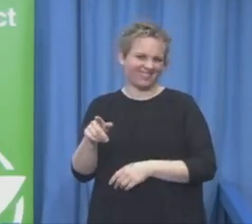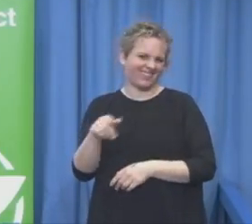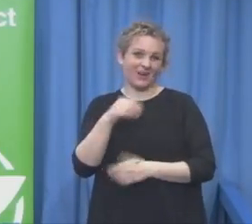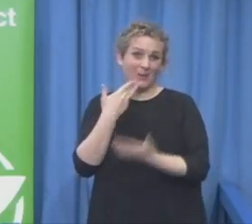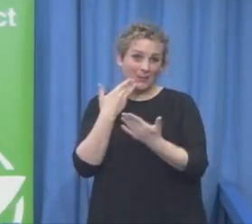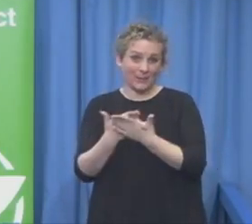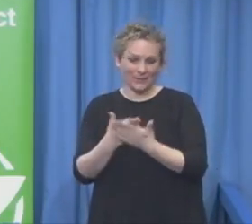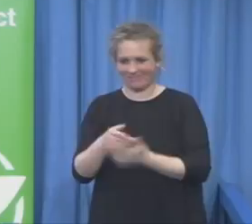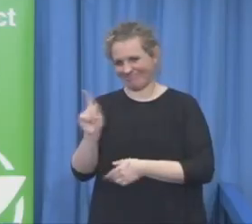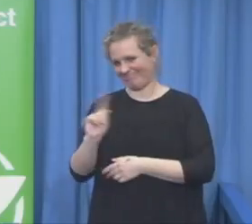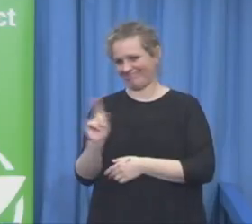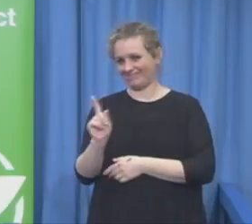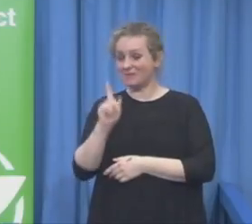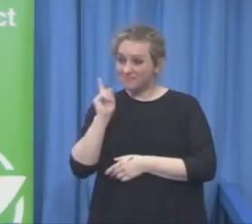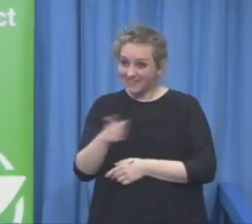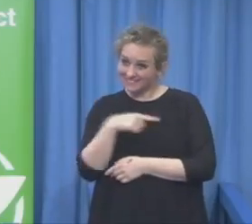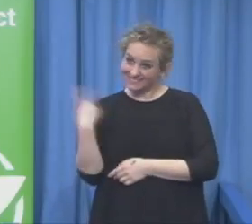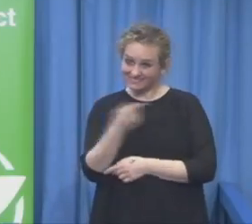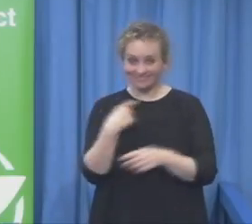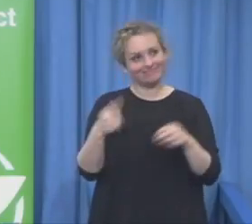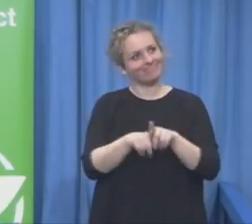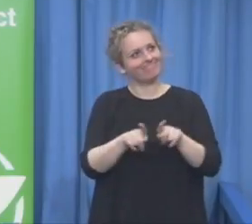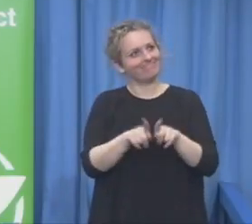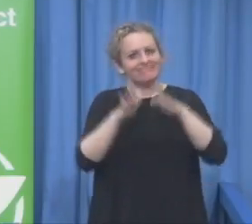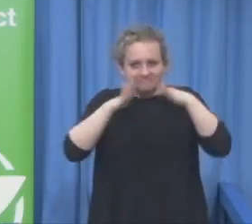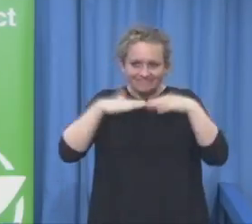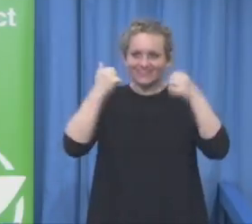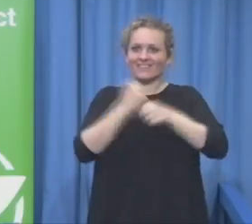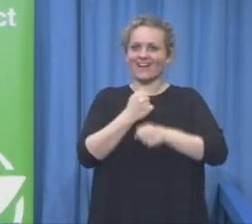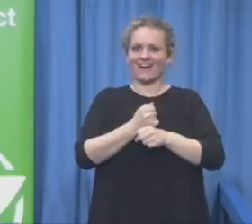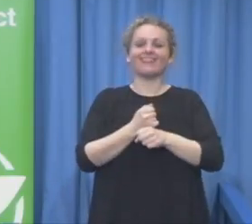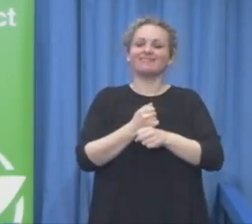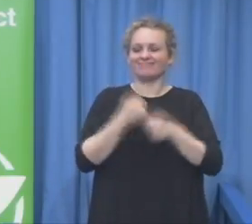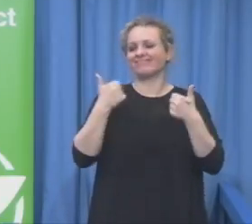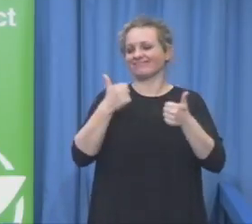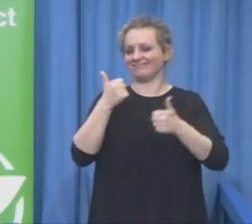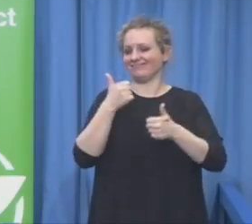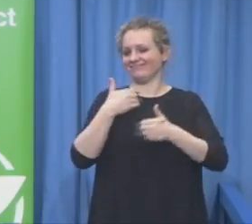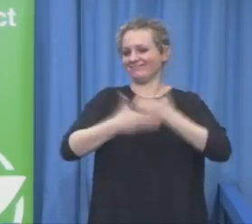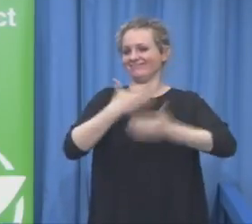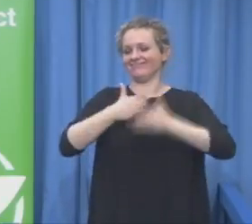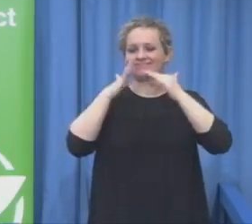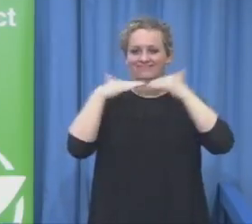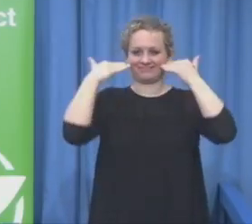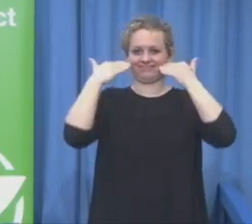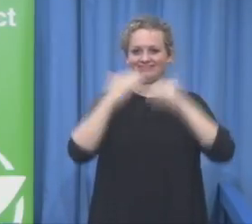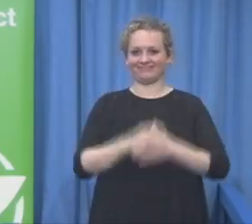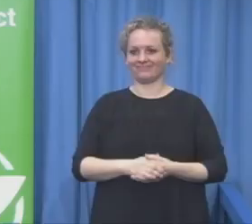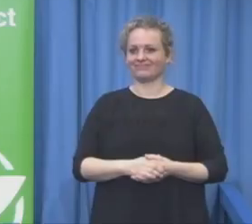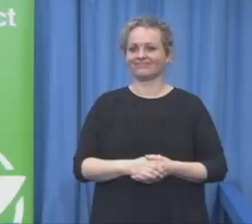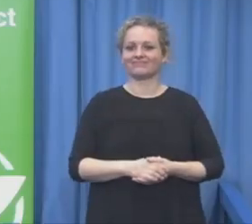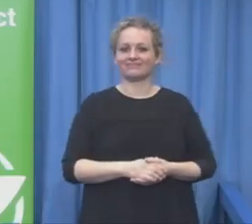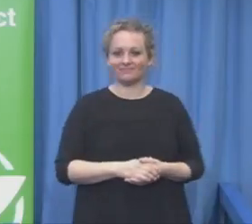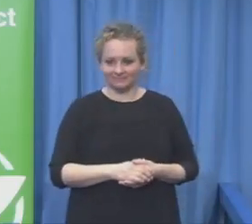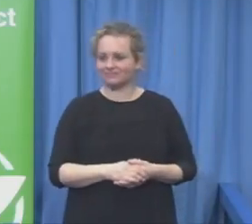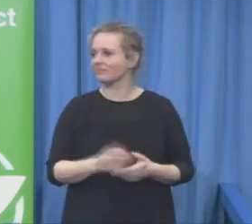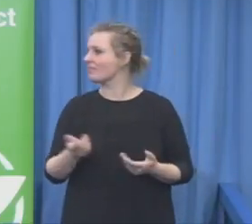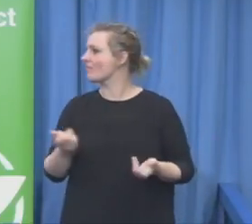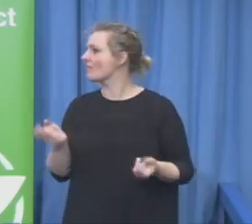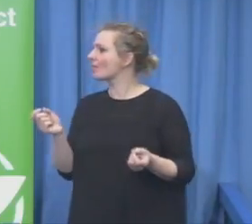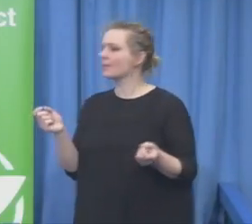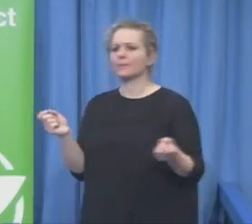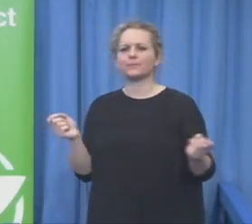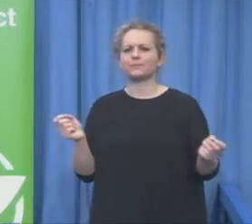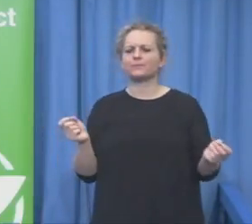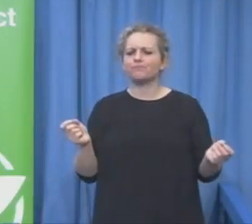which has come out from our very, very brief discussion, and I don't know how many of you know that I live in New York. And in New York, the real estate